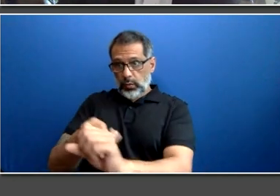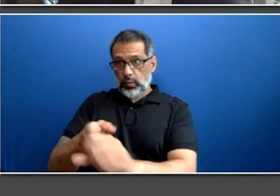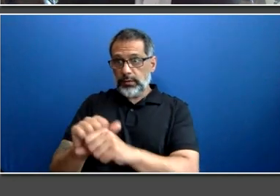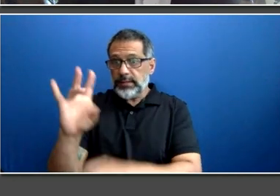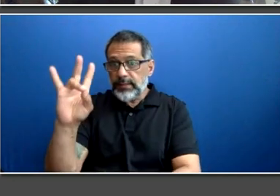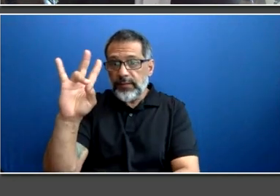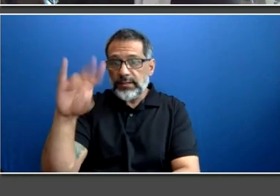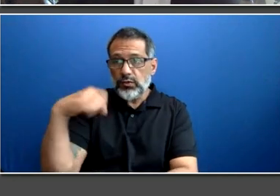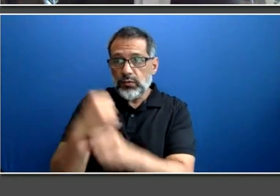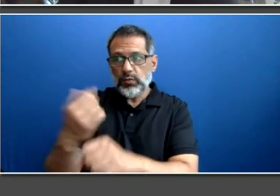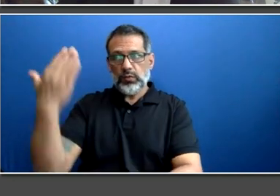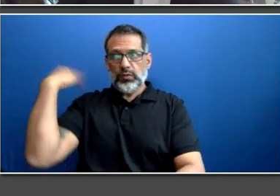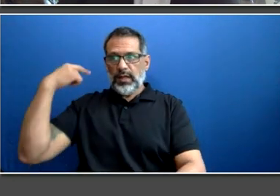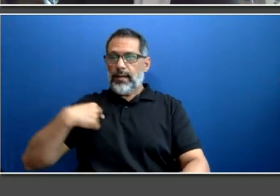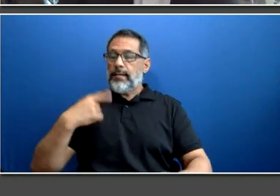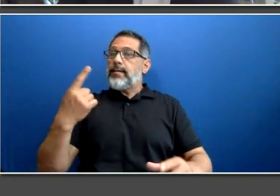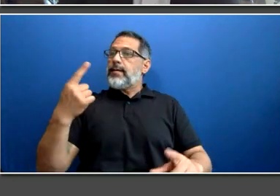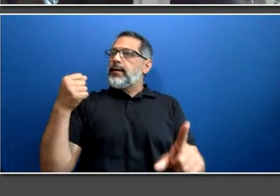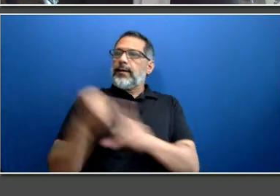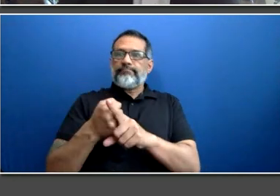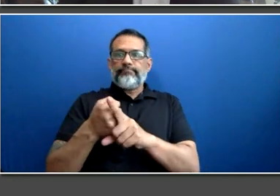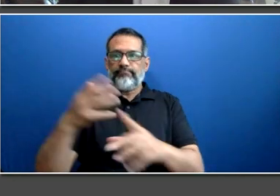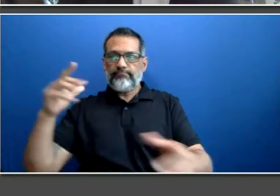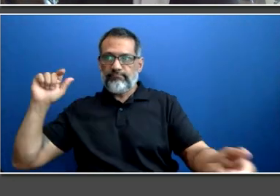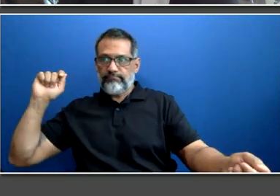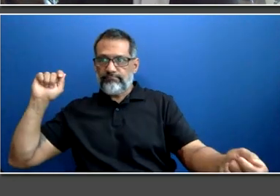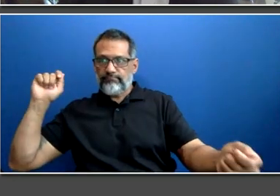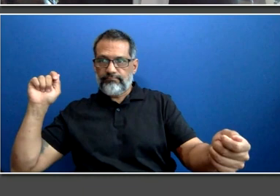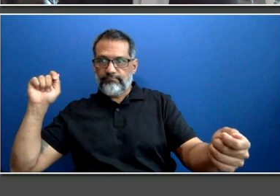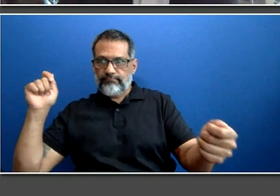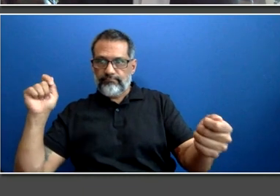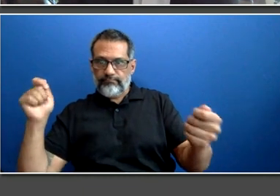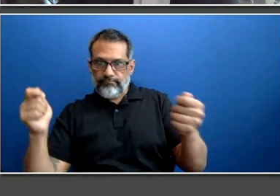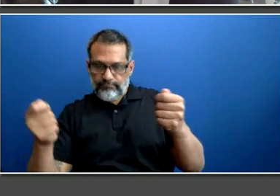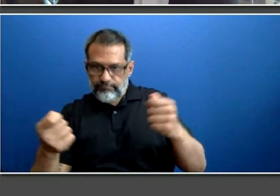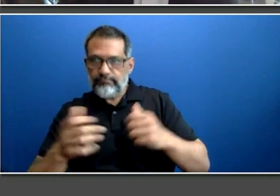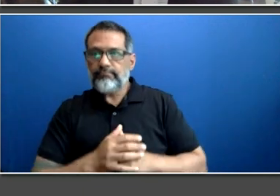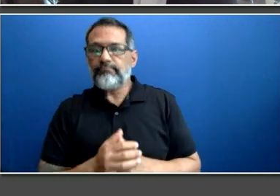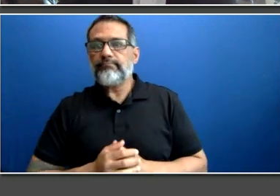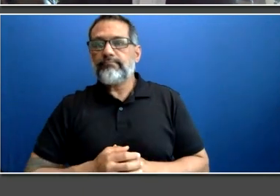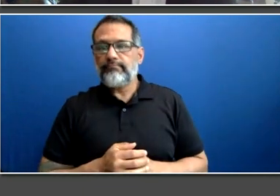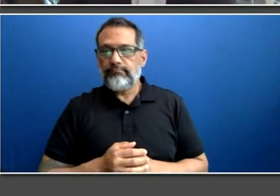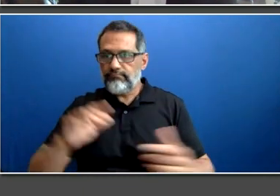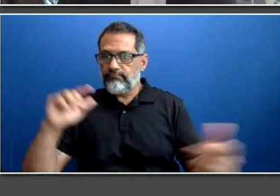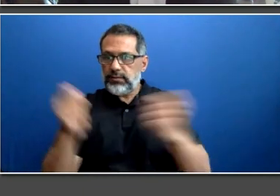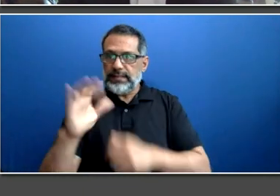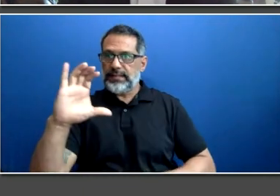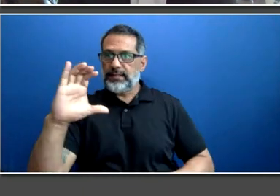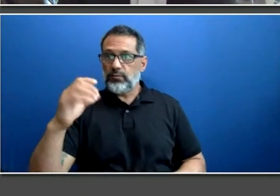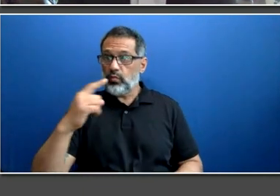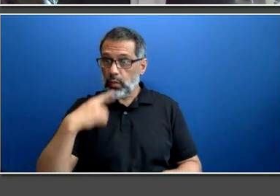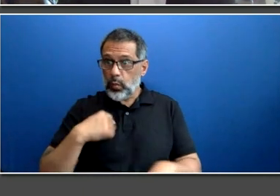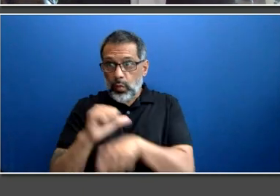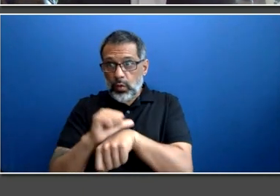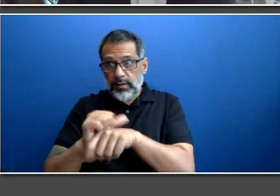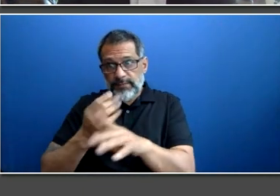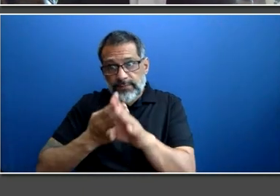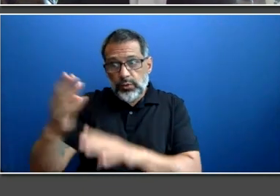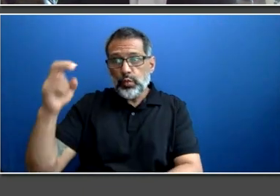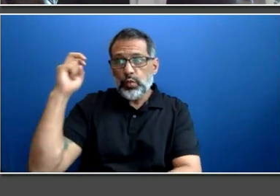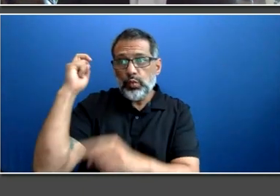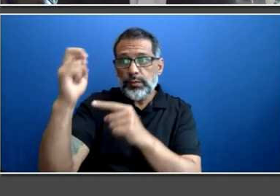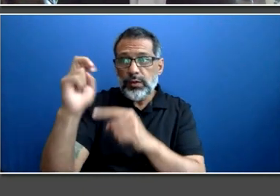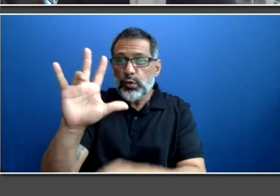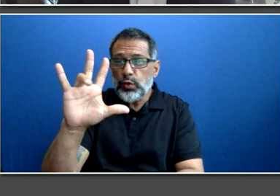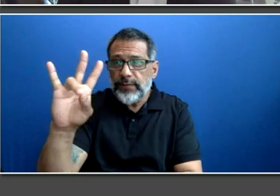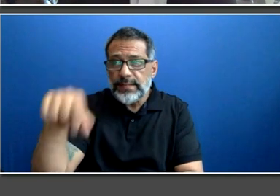a large transit agency. And again, I've been in this business for 37 years. Everything from modernizing our fleets to accelerating the